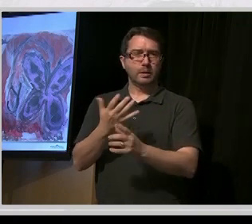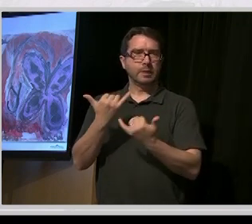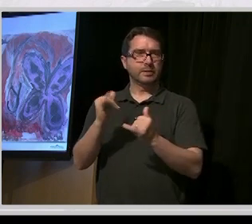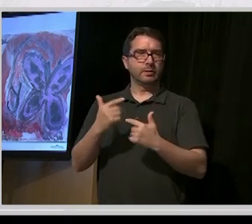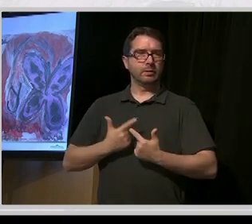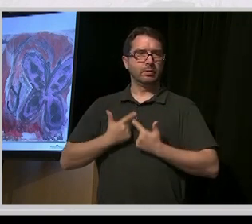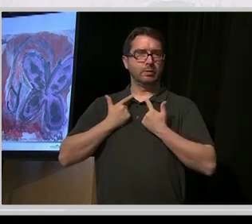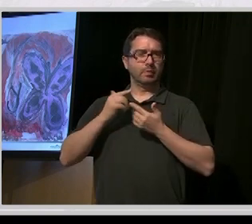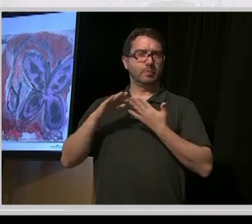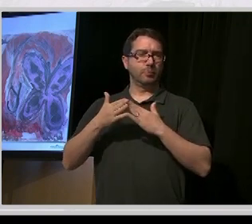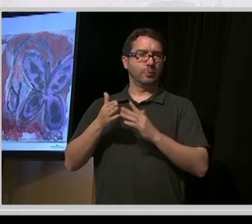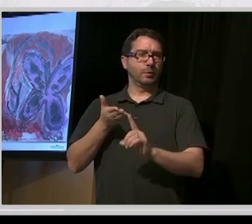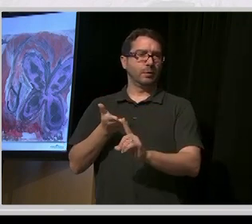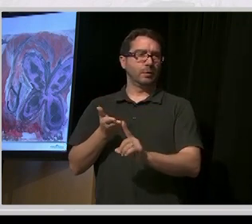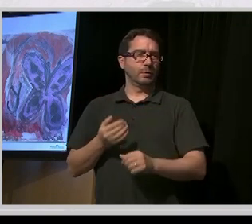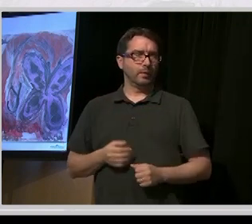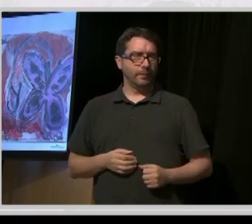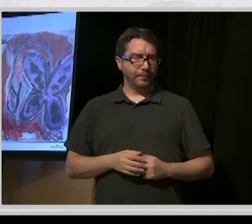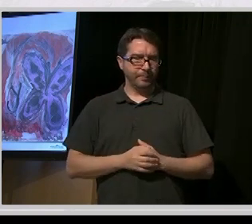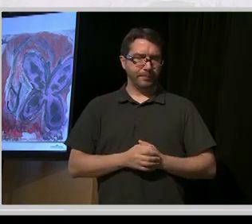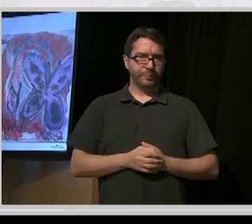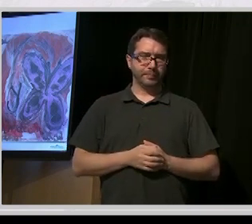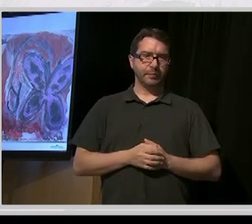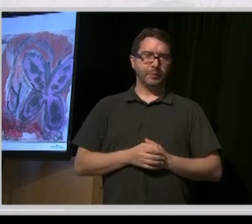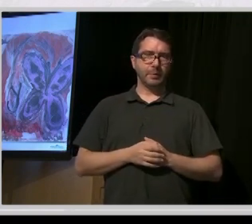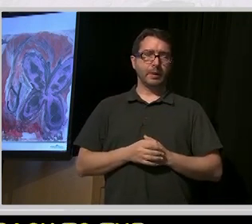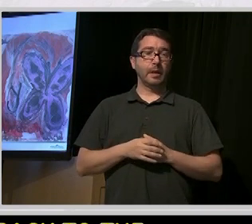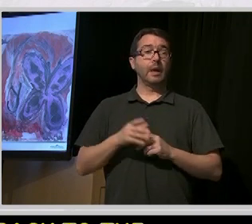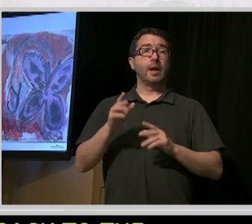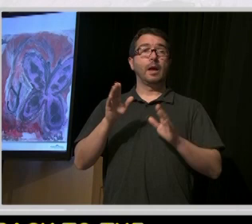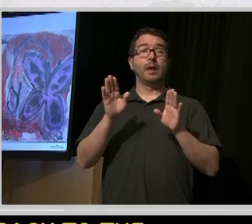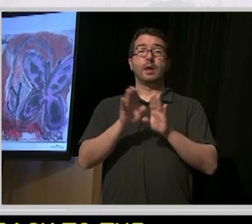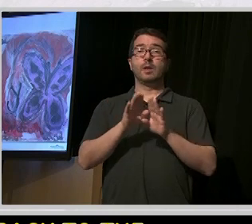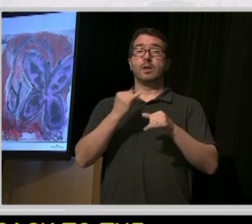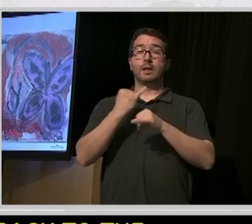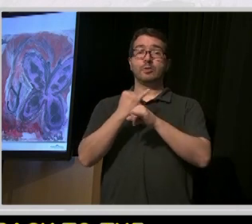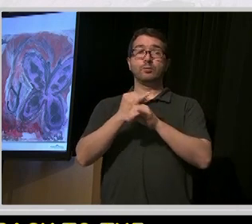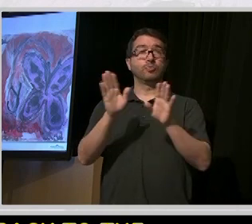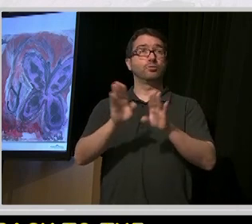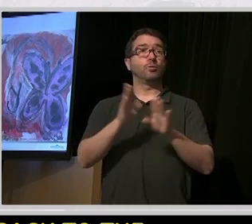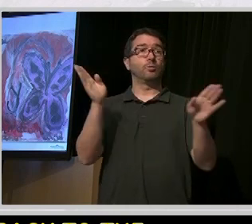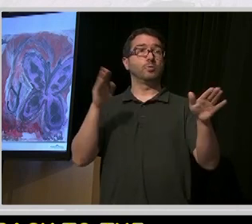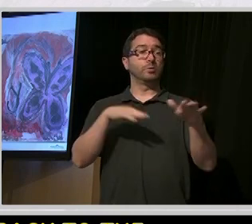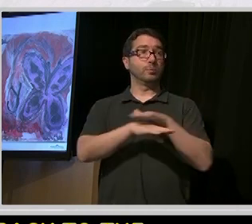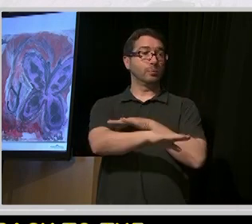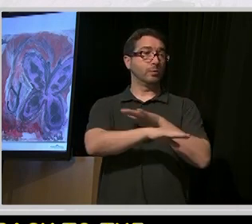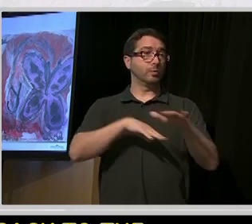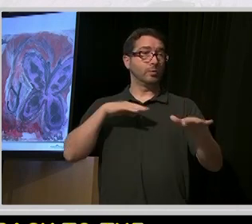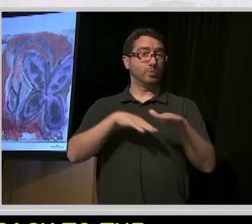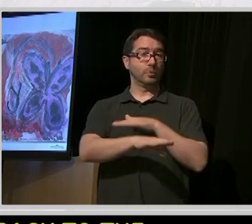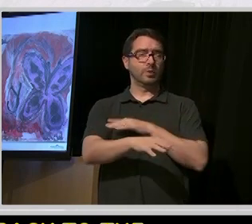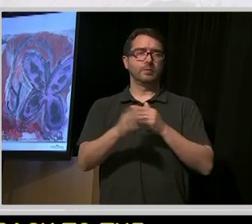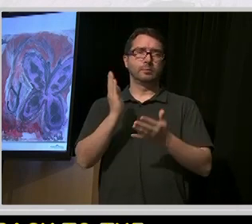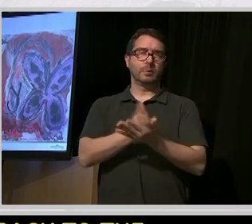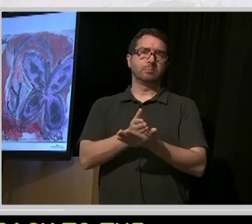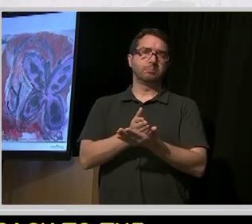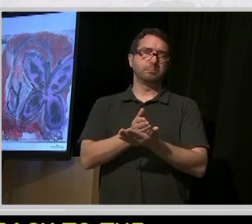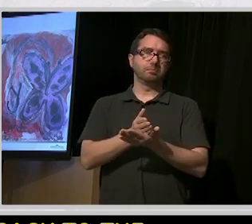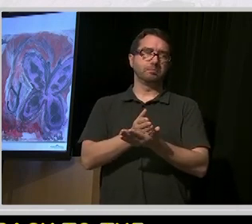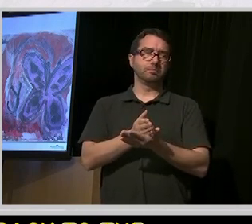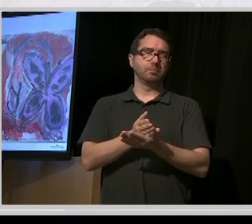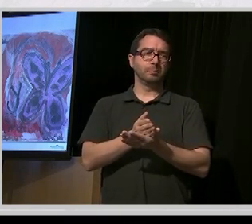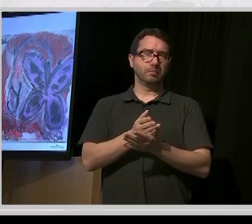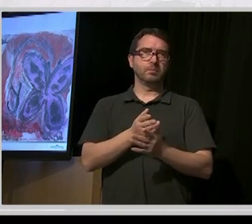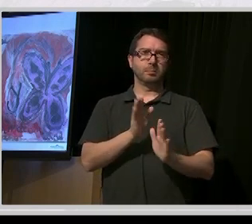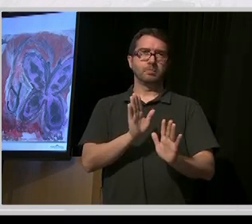We want to stop admissions because as long as the doors are open and people are going in, you get a revolving door. So that will